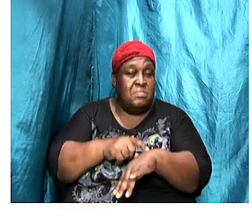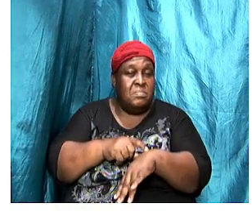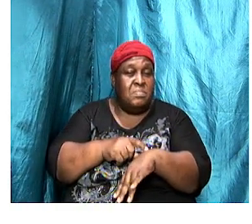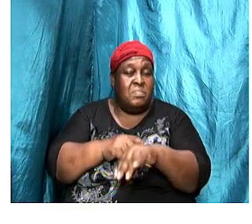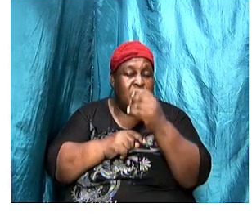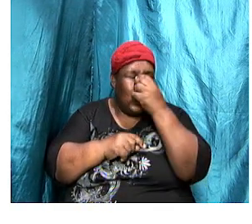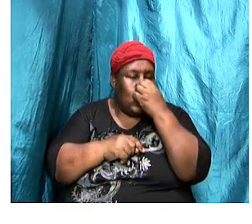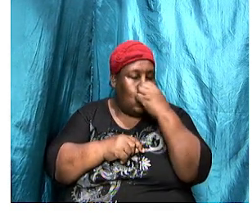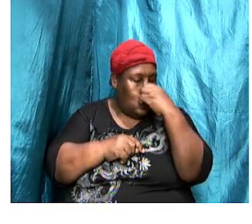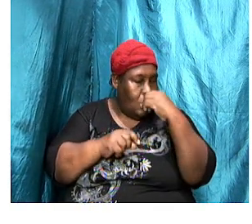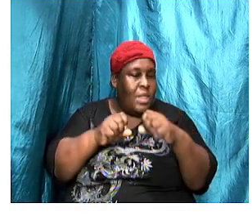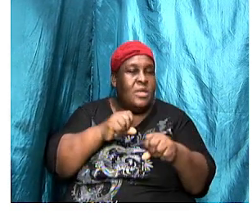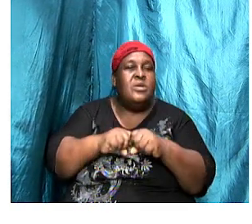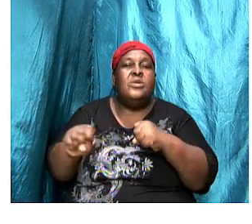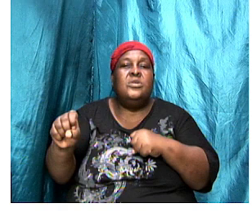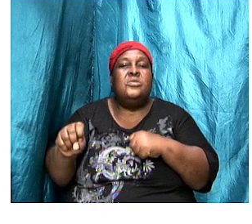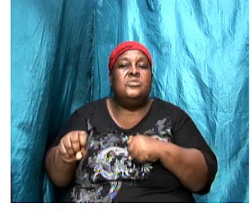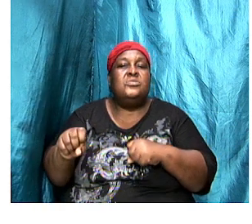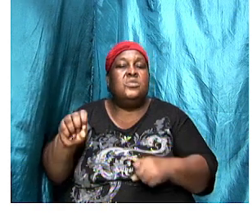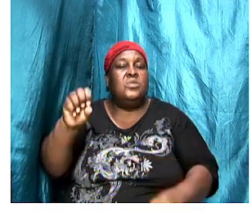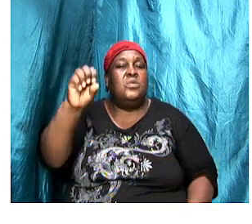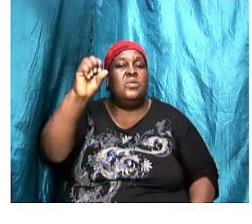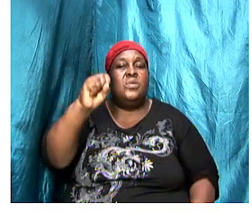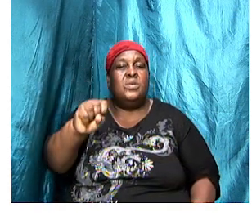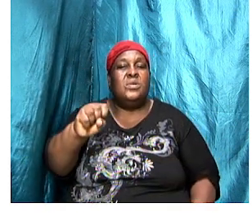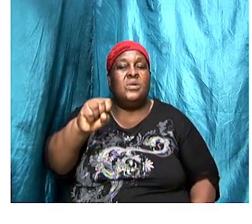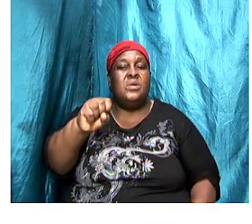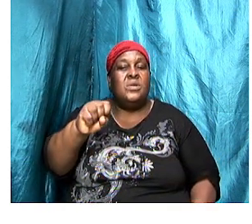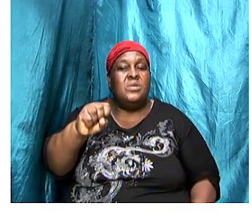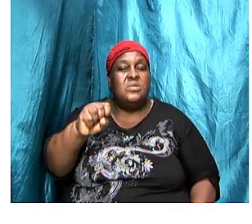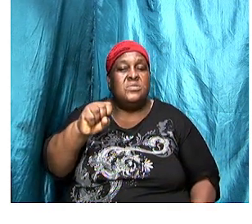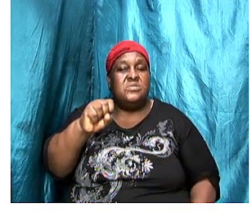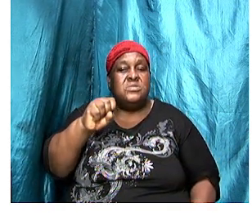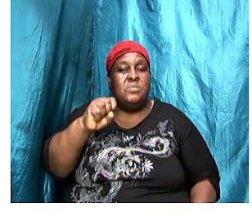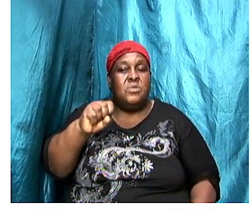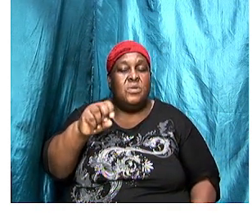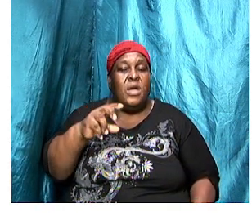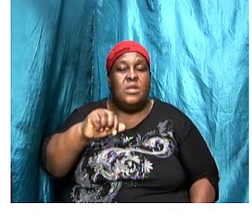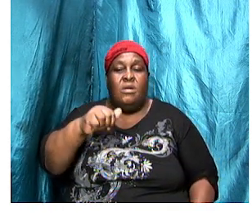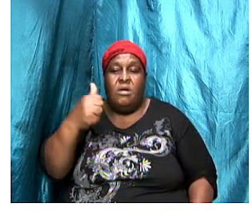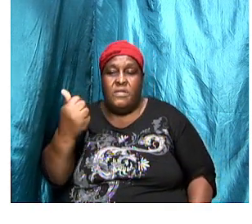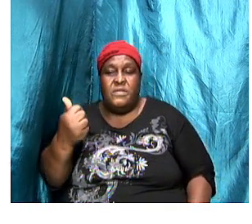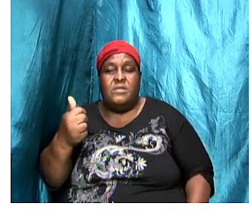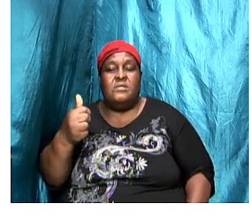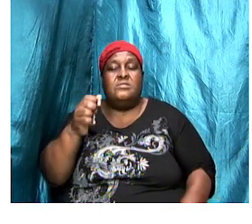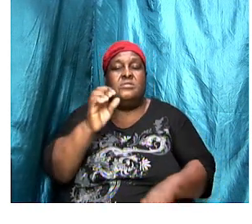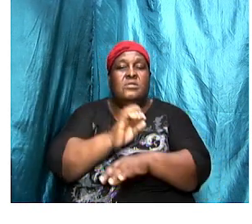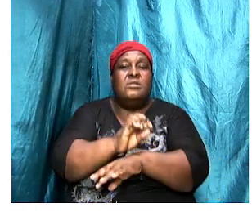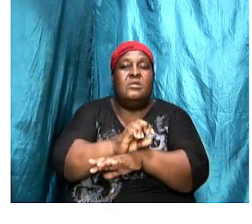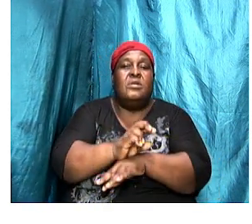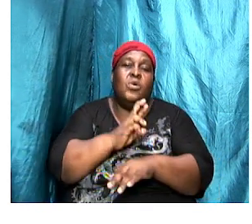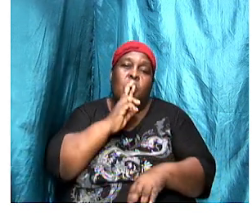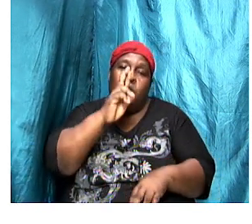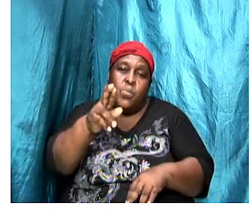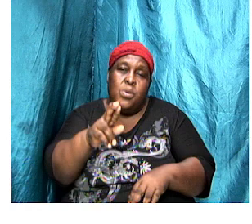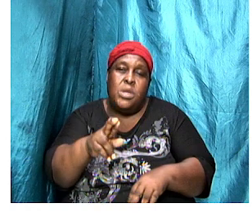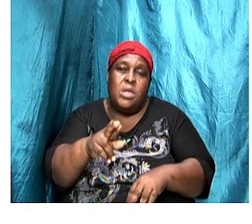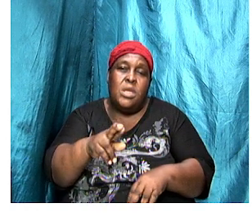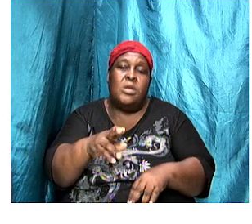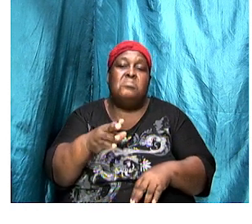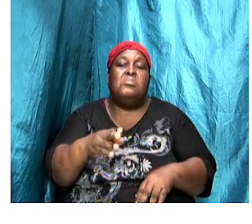churches, then so then would be Smyrna. And so then would be the others. They were real, existing,